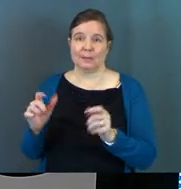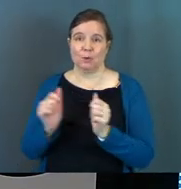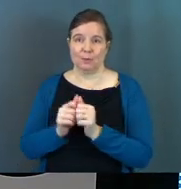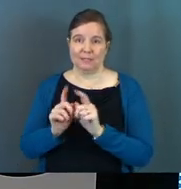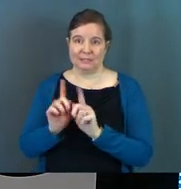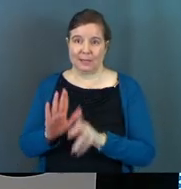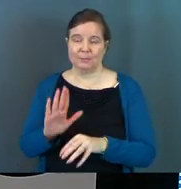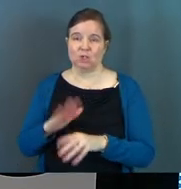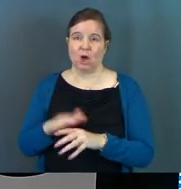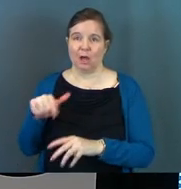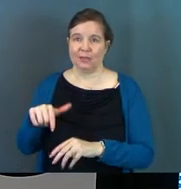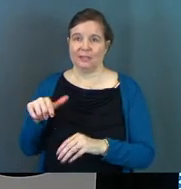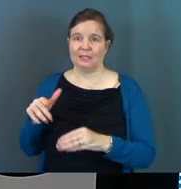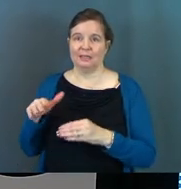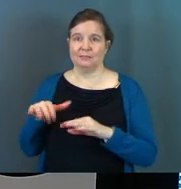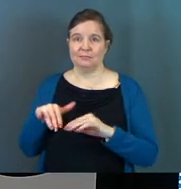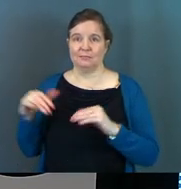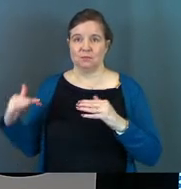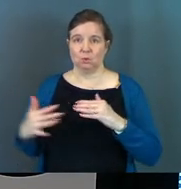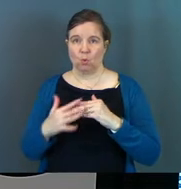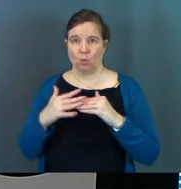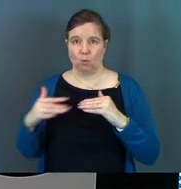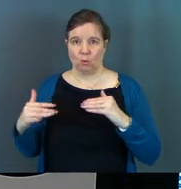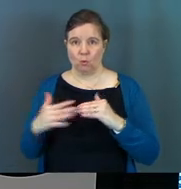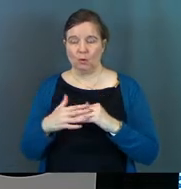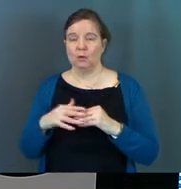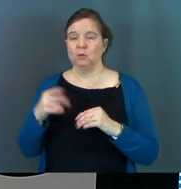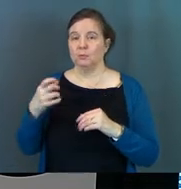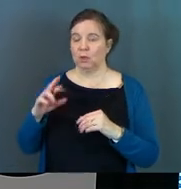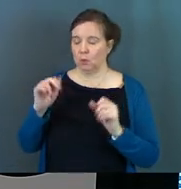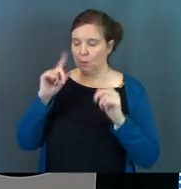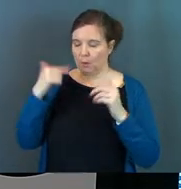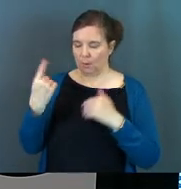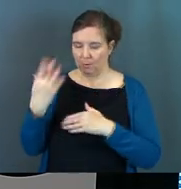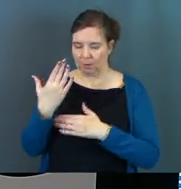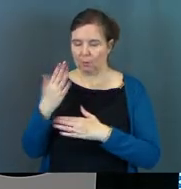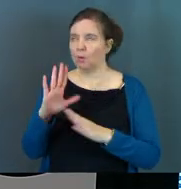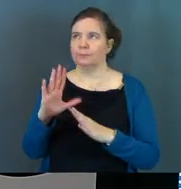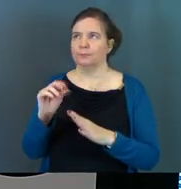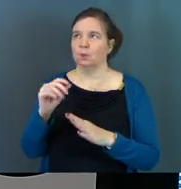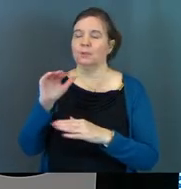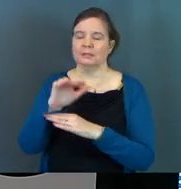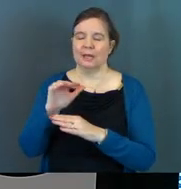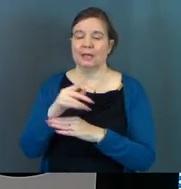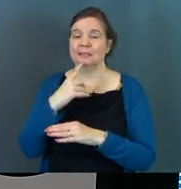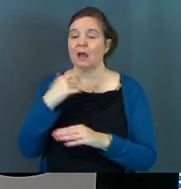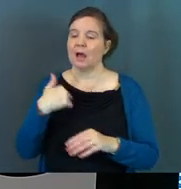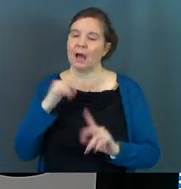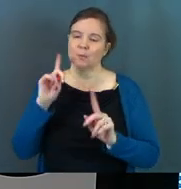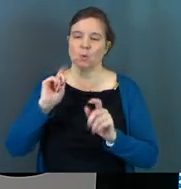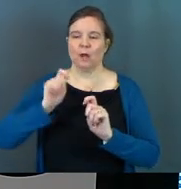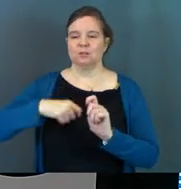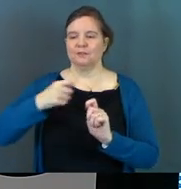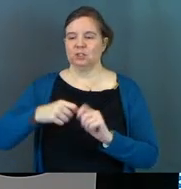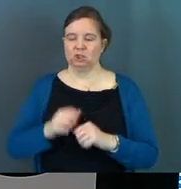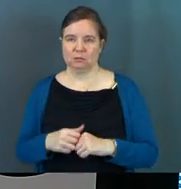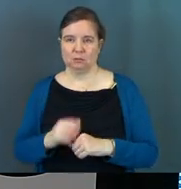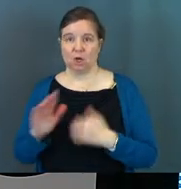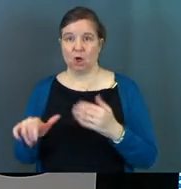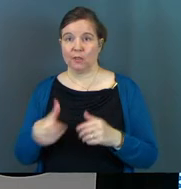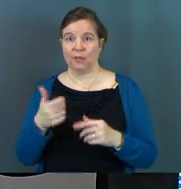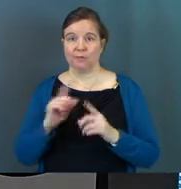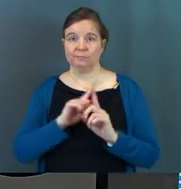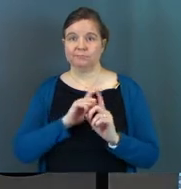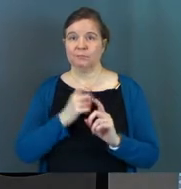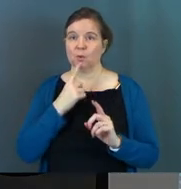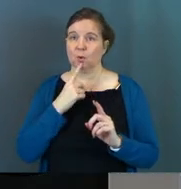disciples is on this seashore. So Peter wakes up one morning and says, or actually it's at night. He says, I'm going out to fish. And all